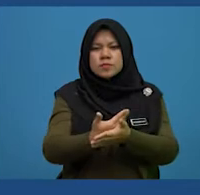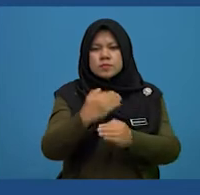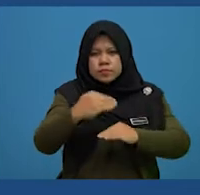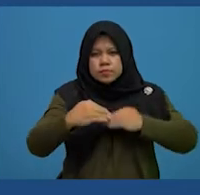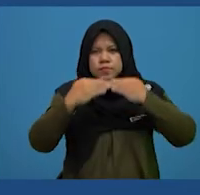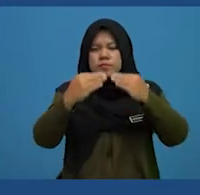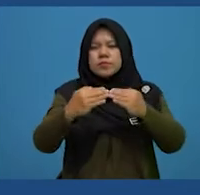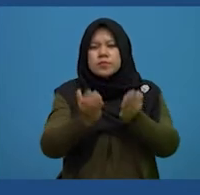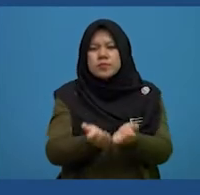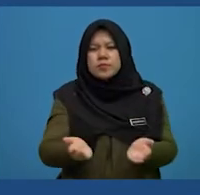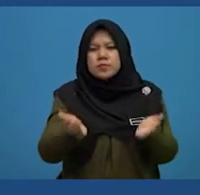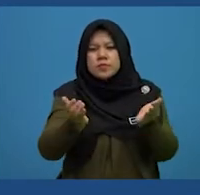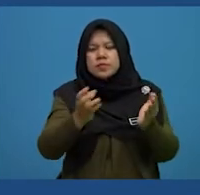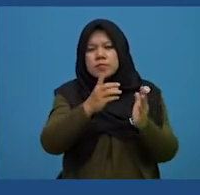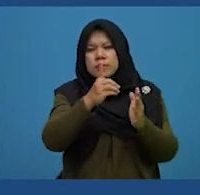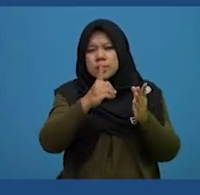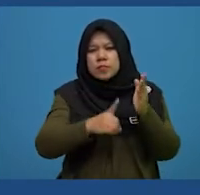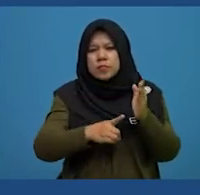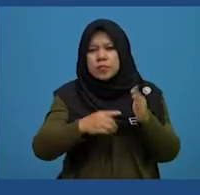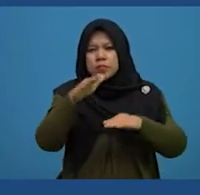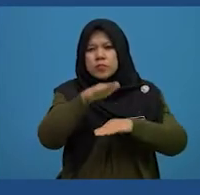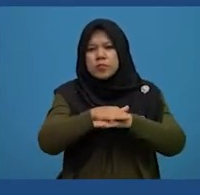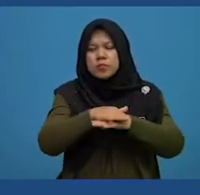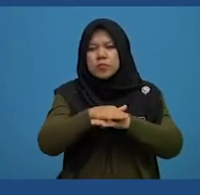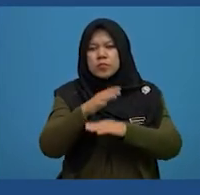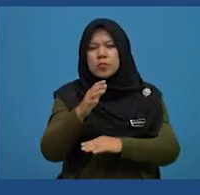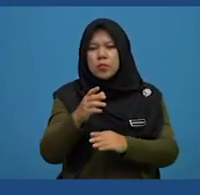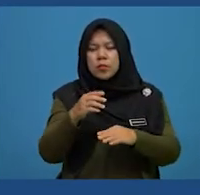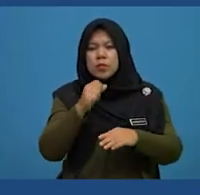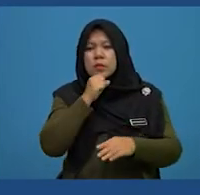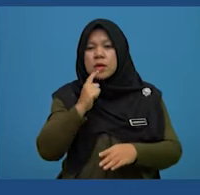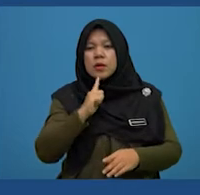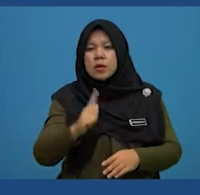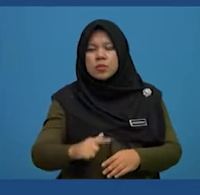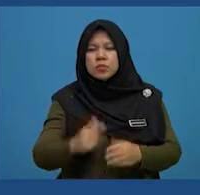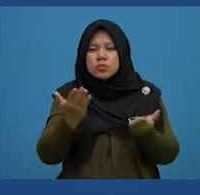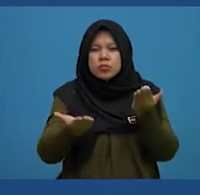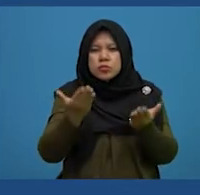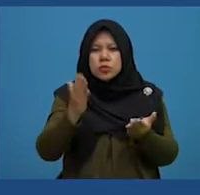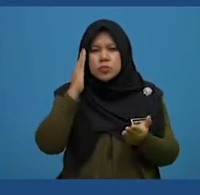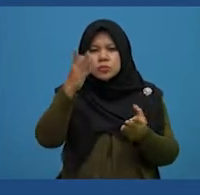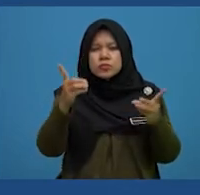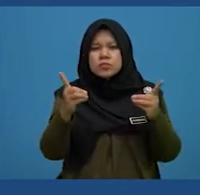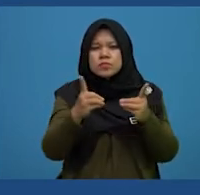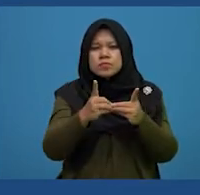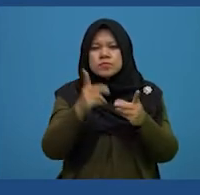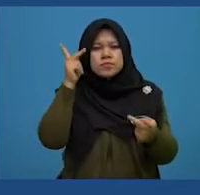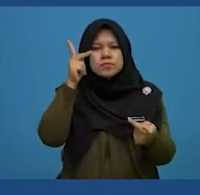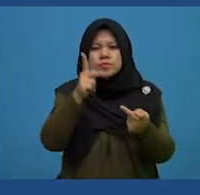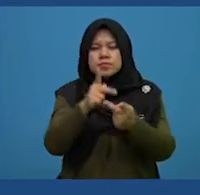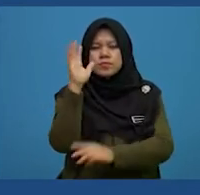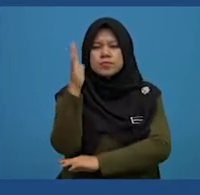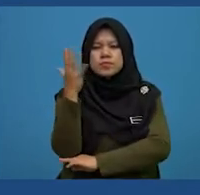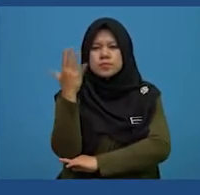new and improved nest model on top of the old one. Perhaps, she will find a preferred